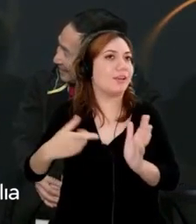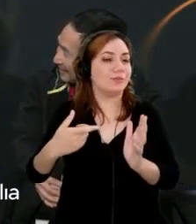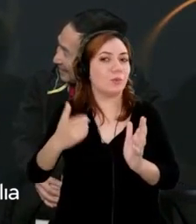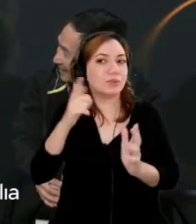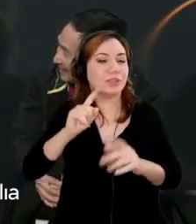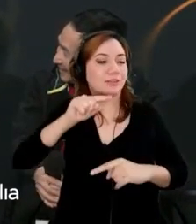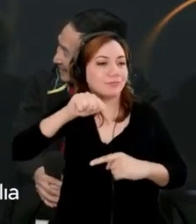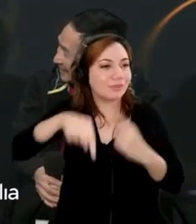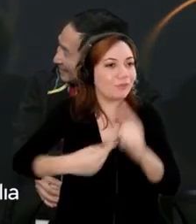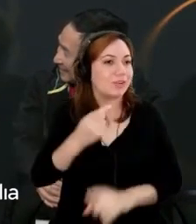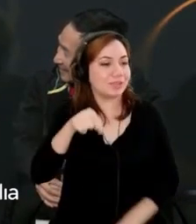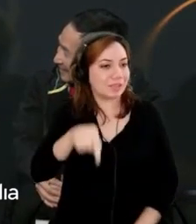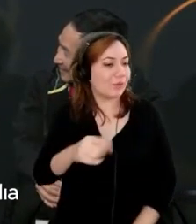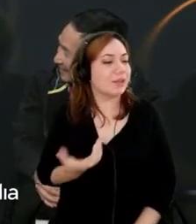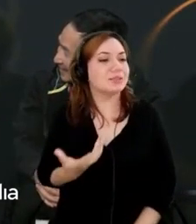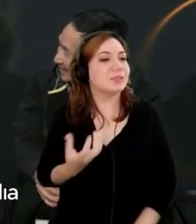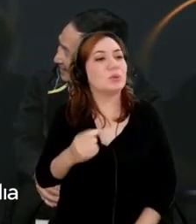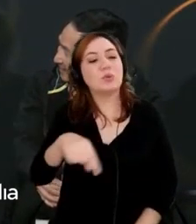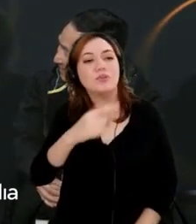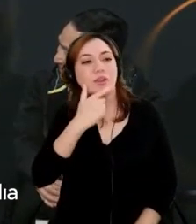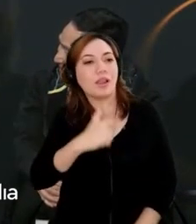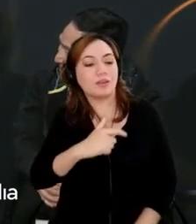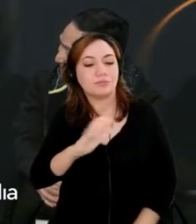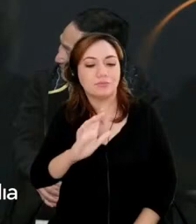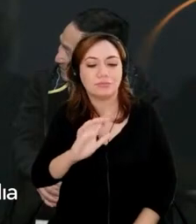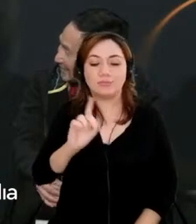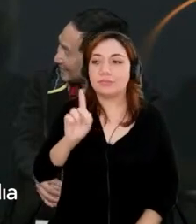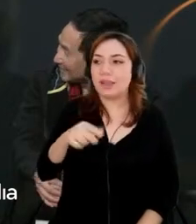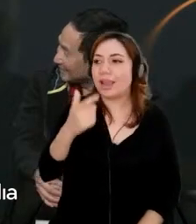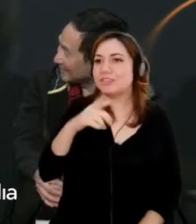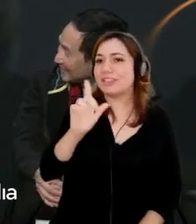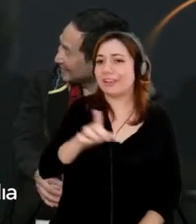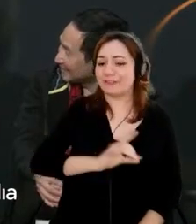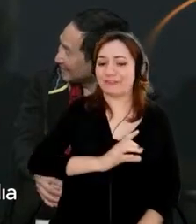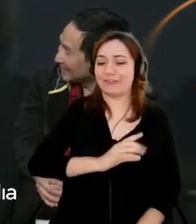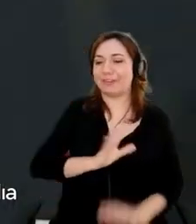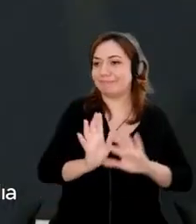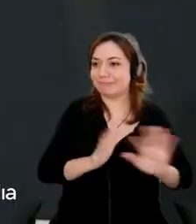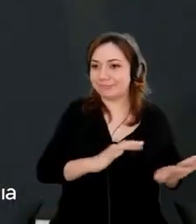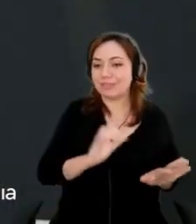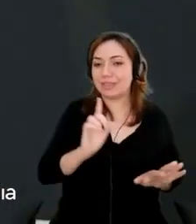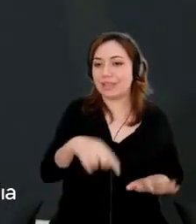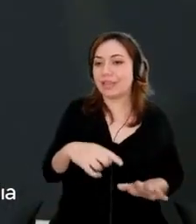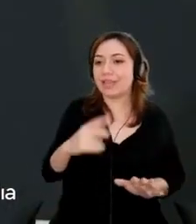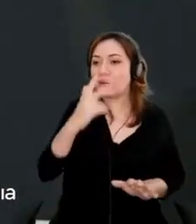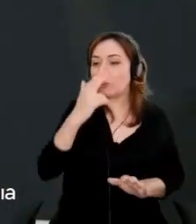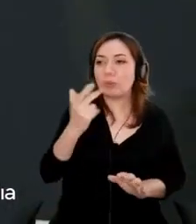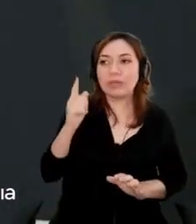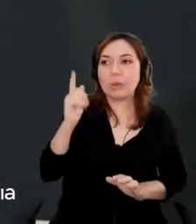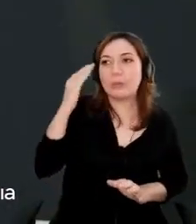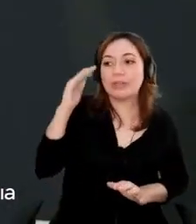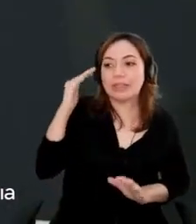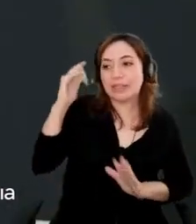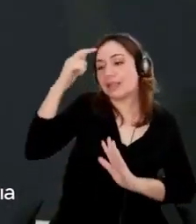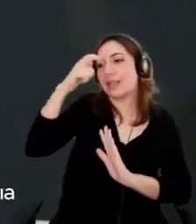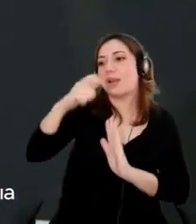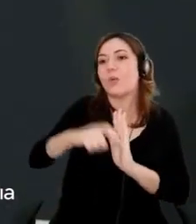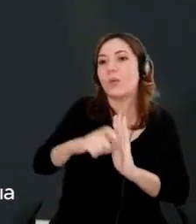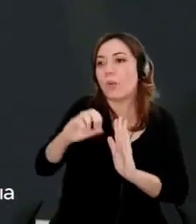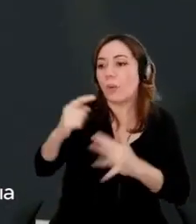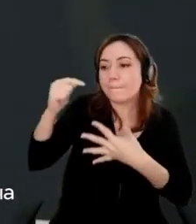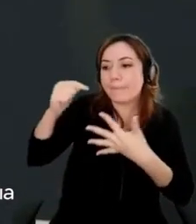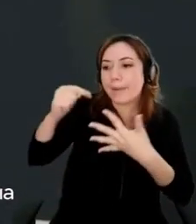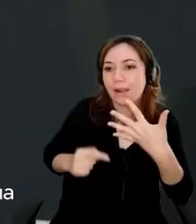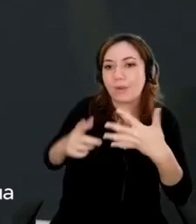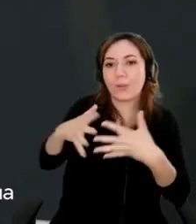I think just having people get over their fear, people who don't understand what AI does or understand the complexities of it, that